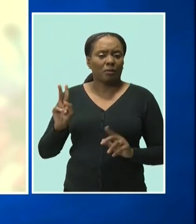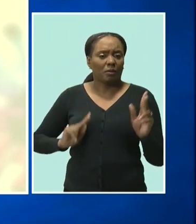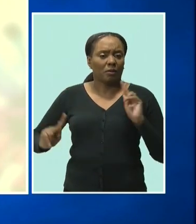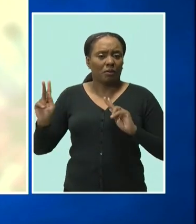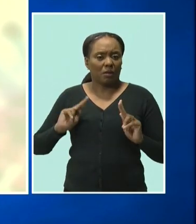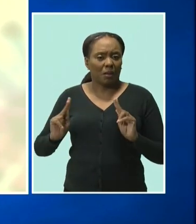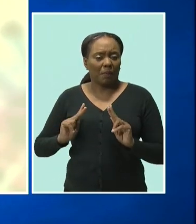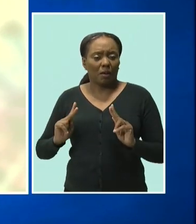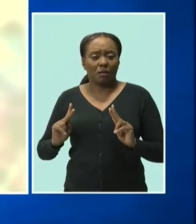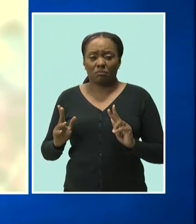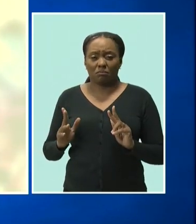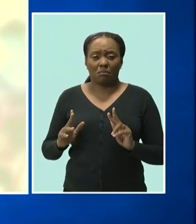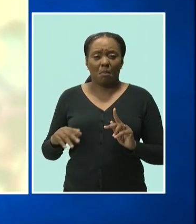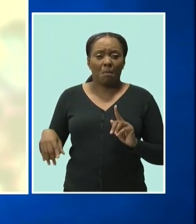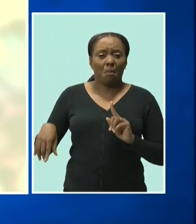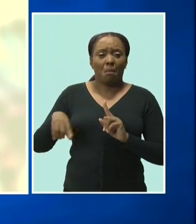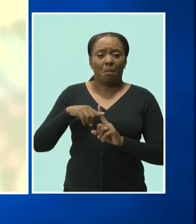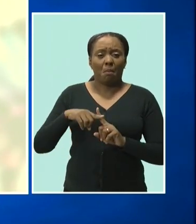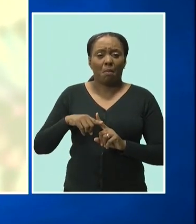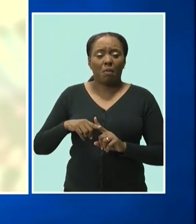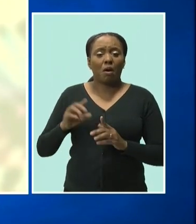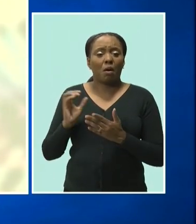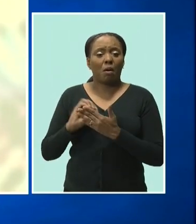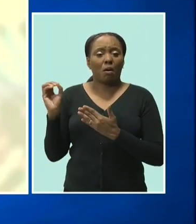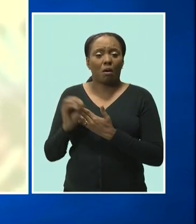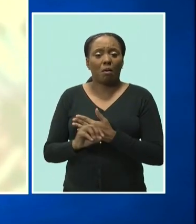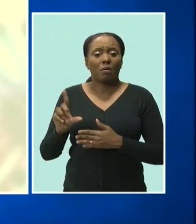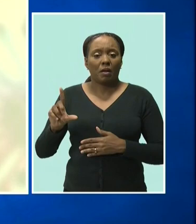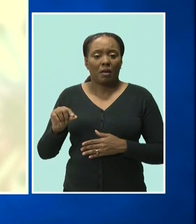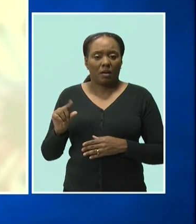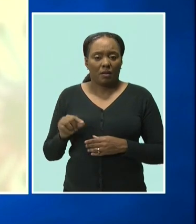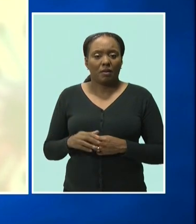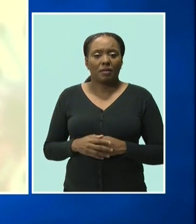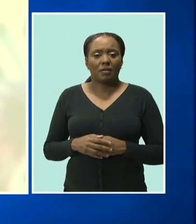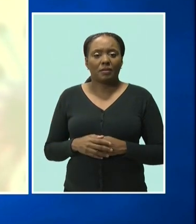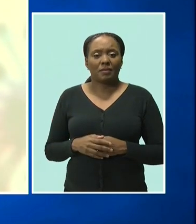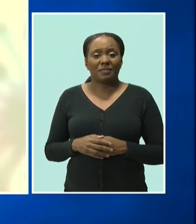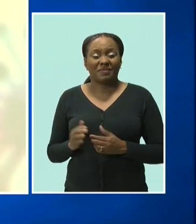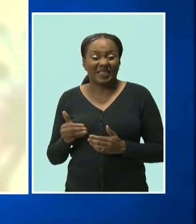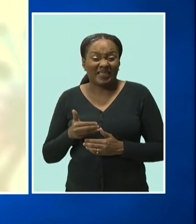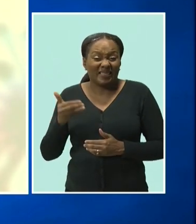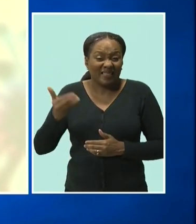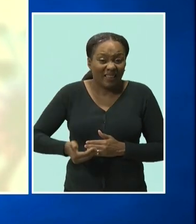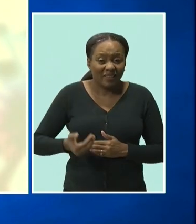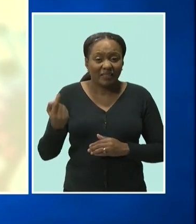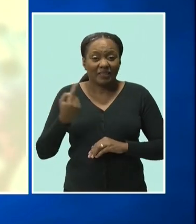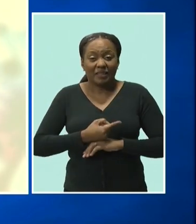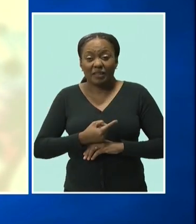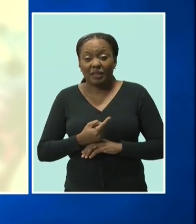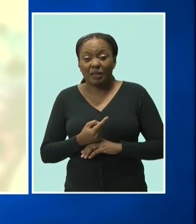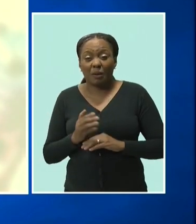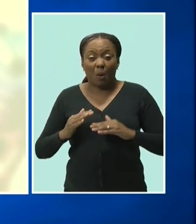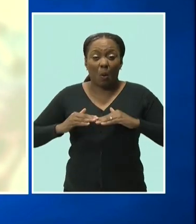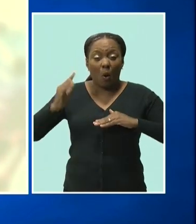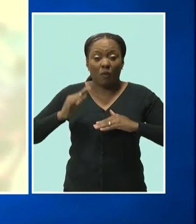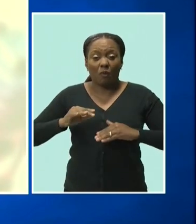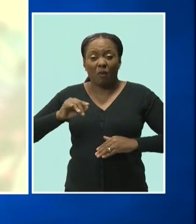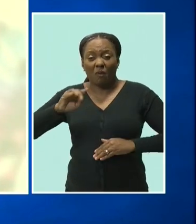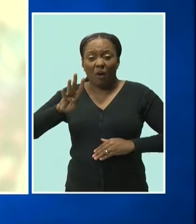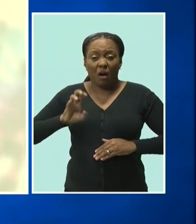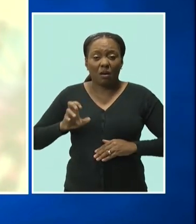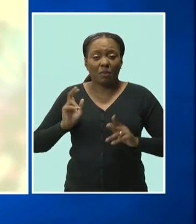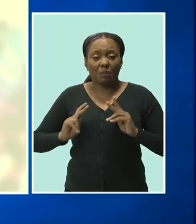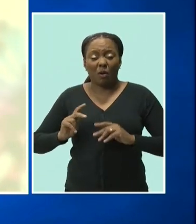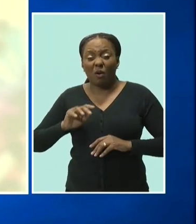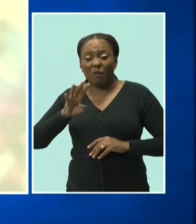392 new cases were recorded on the 20th. Then, on the very next day, we broke that 400 ceiling for the